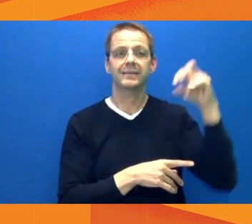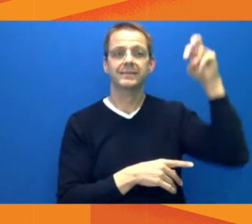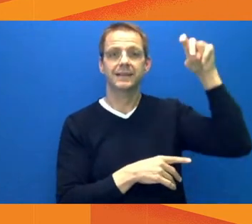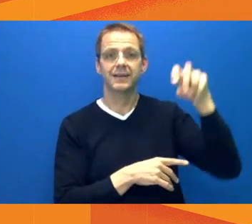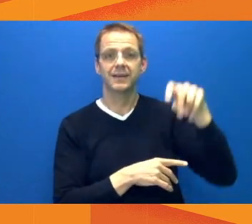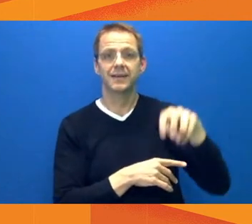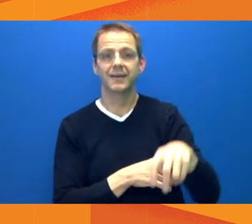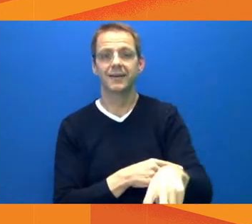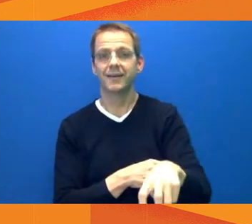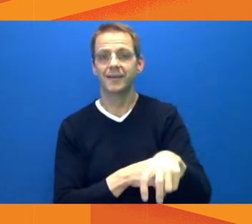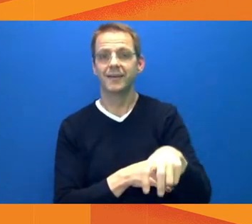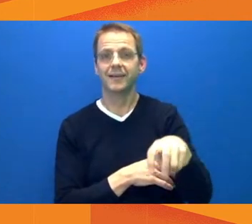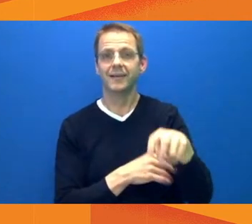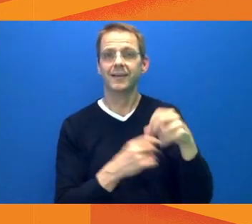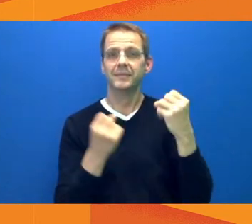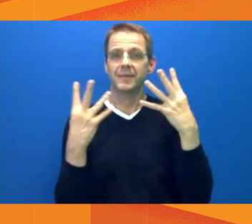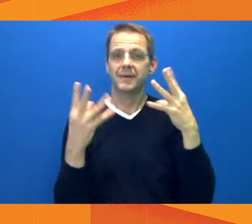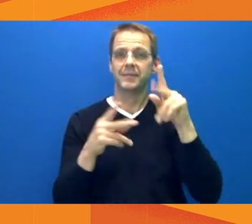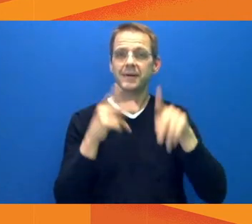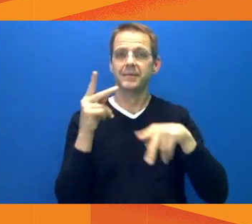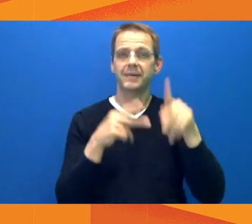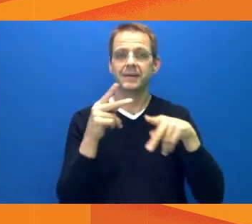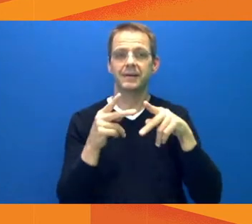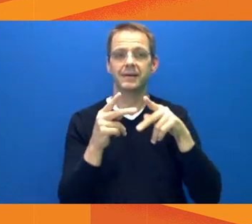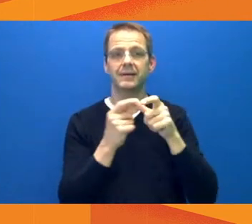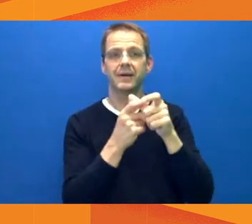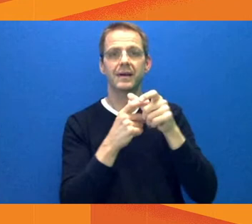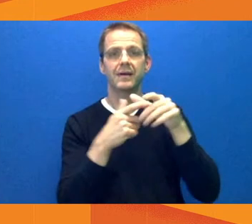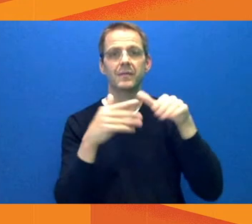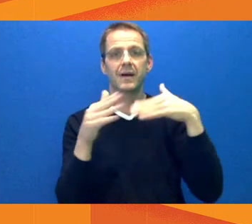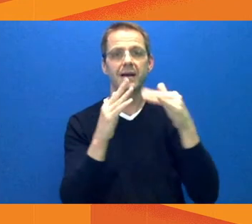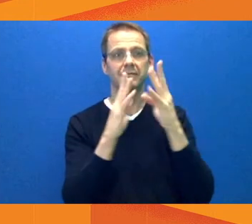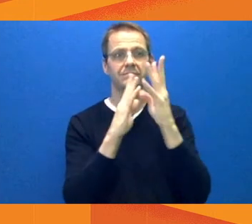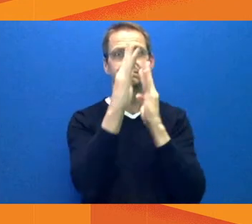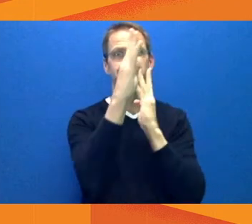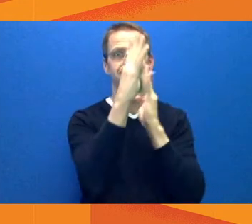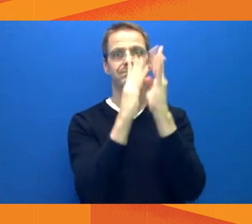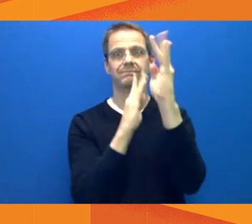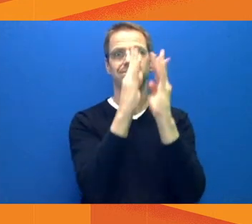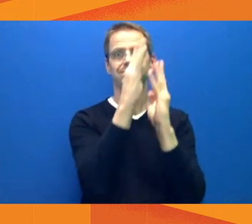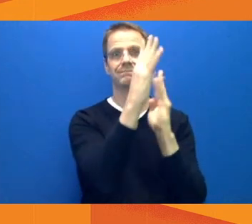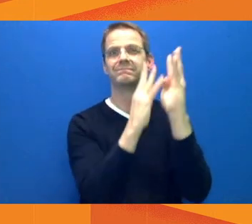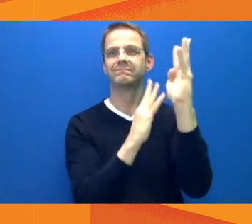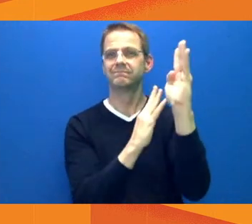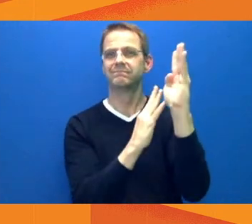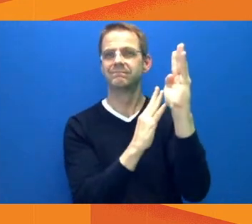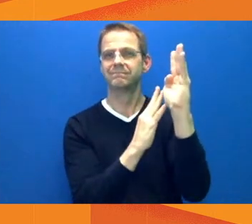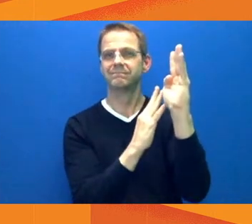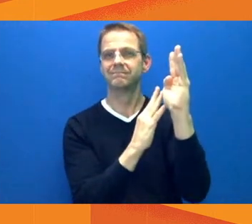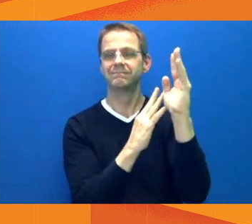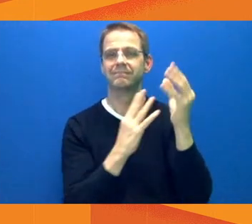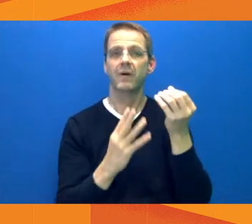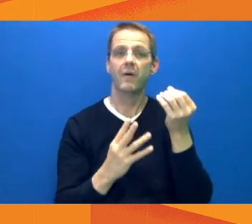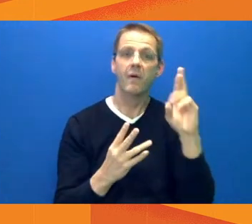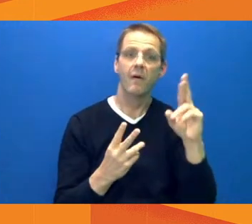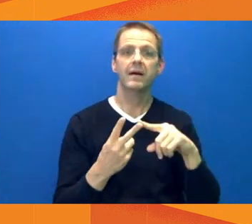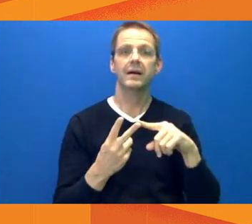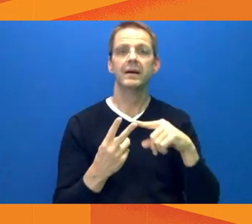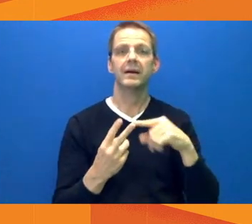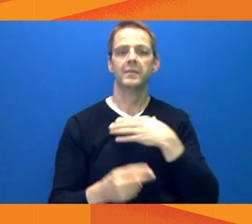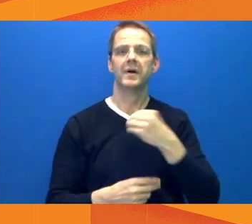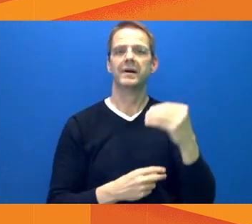White Avenue and some of the other places where we wanted people to be outside. And of course, that that will change a bit given the patio